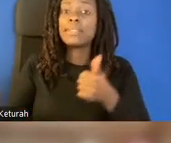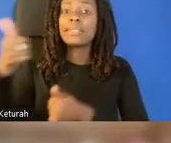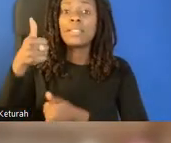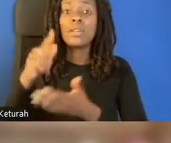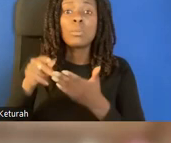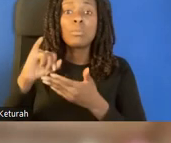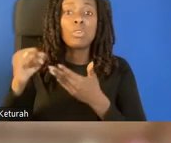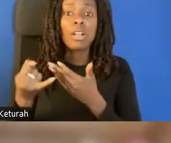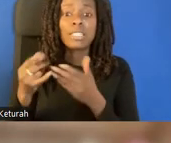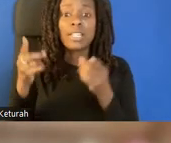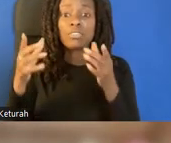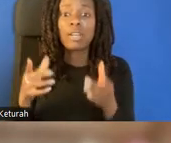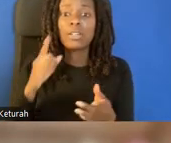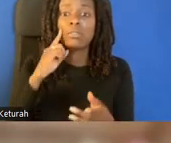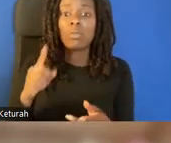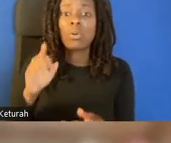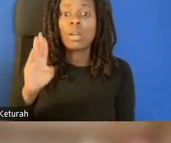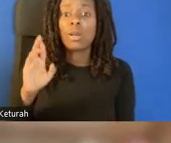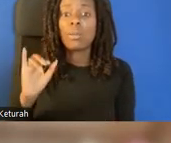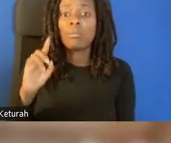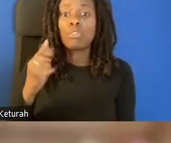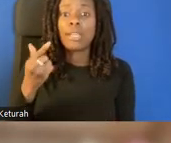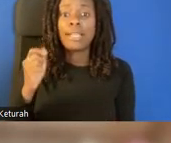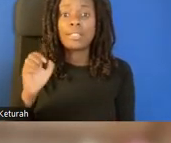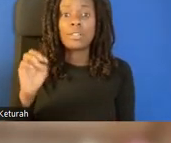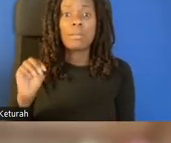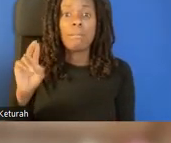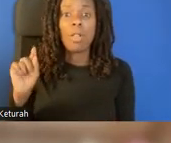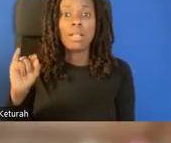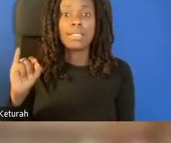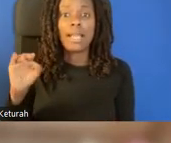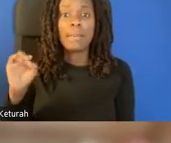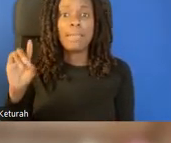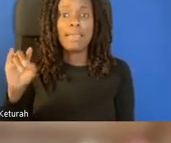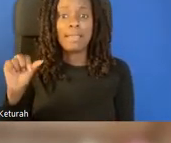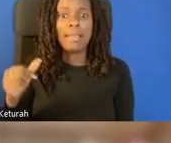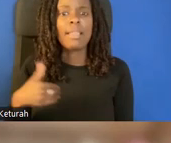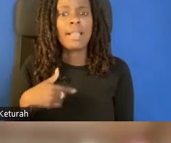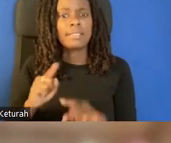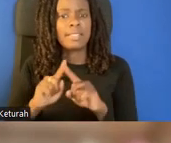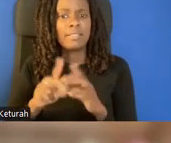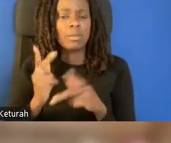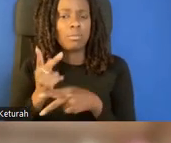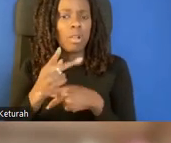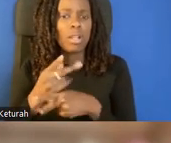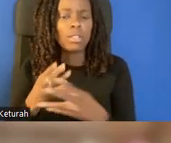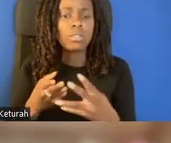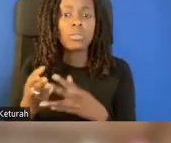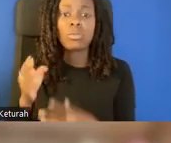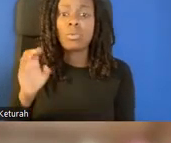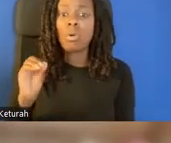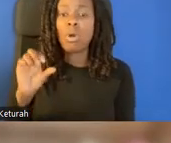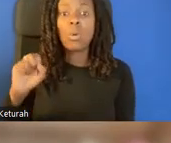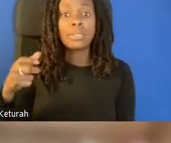for Bridge Multimedia, which has several accessibility apps through OSEP. And as part of that, I'm also the